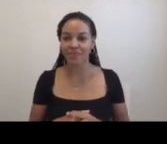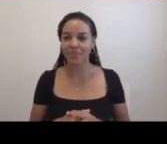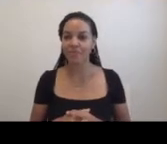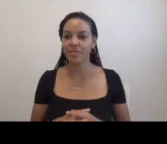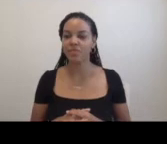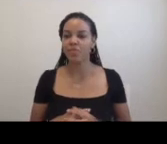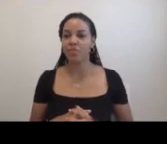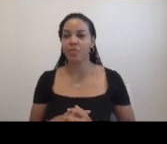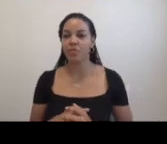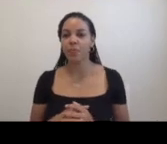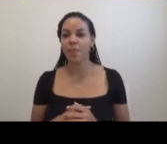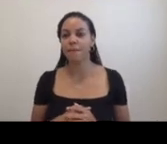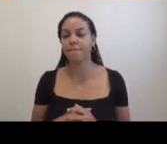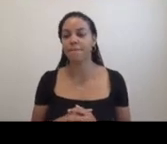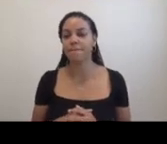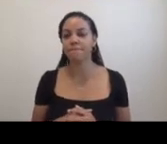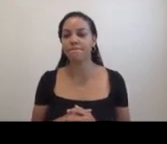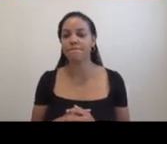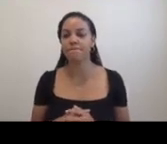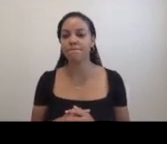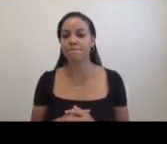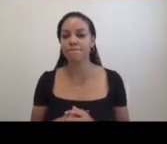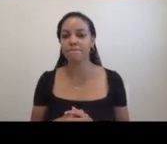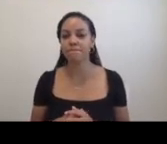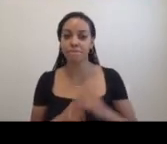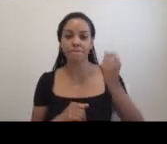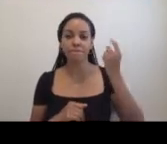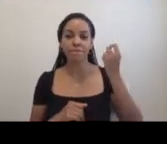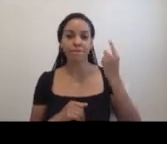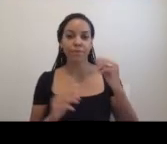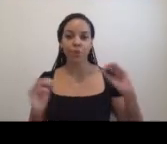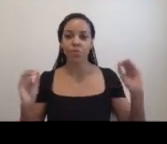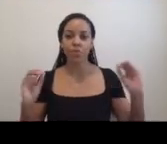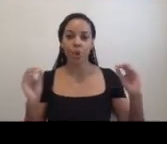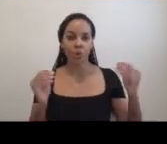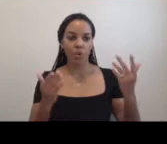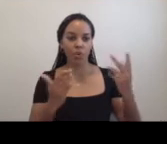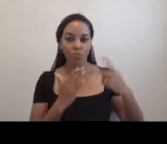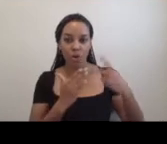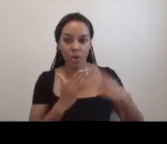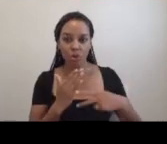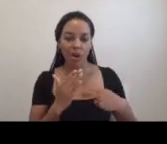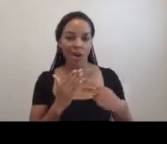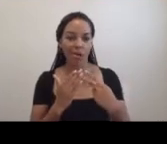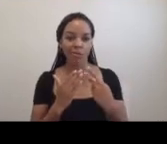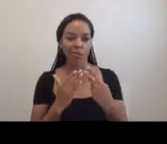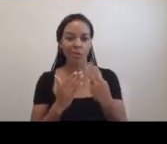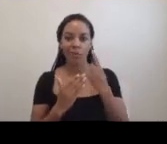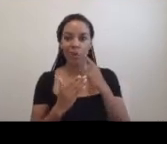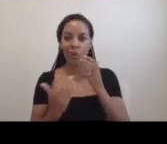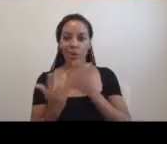So, there was no entity, there was no program for artists in residence.